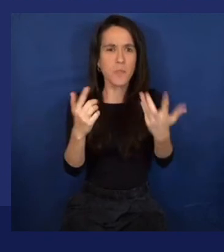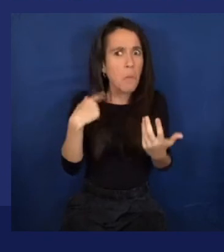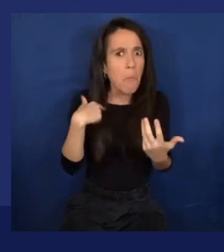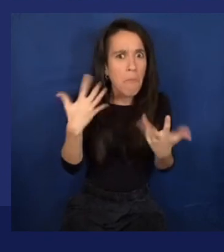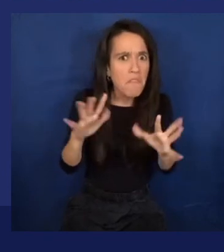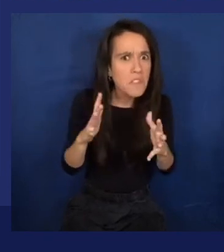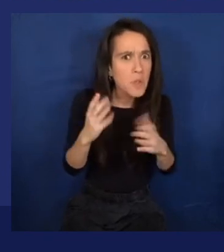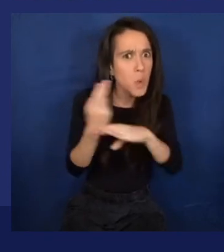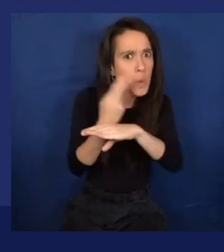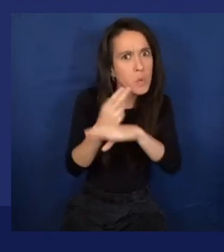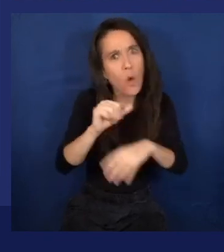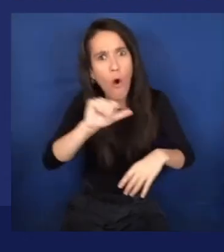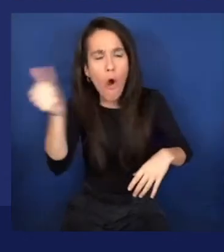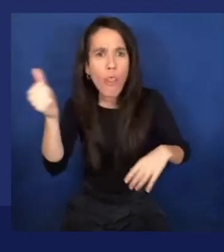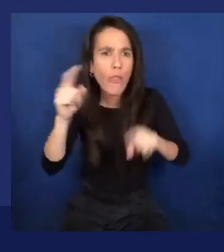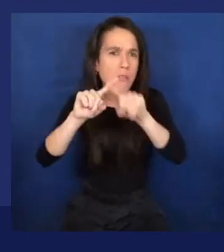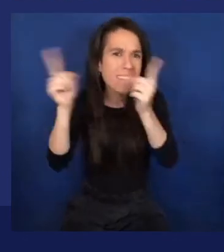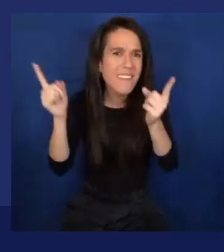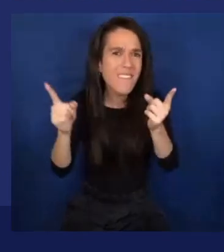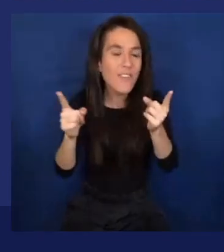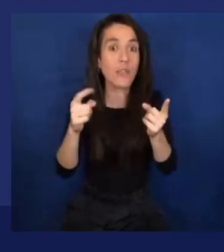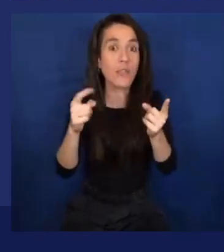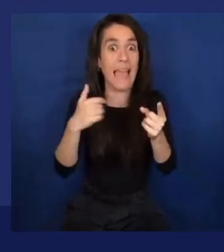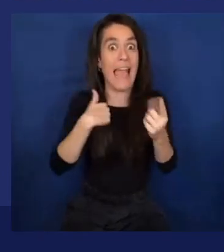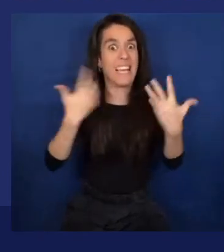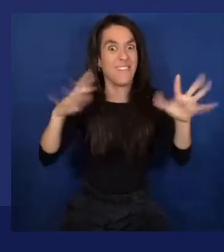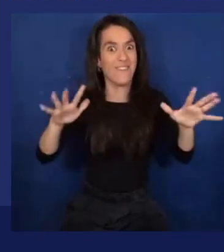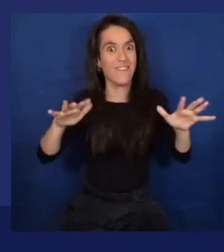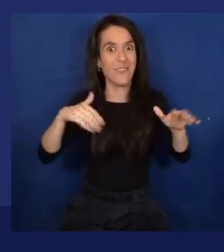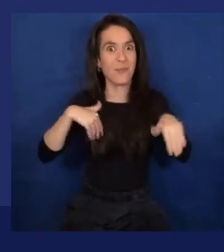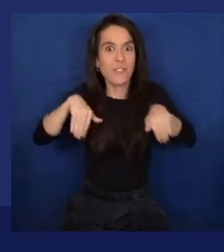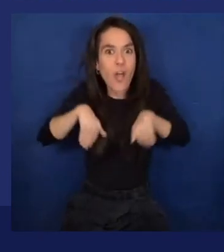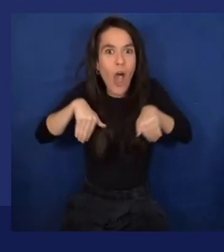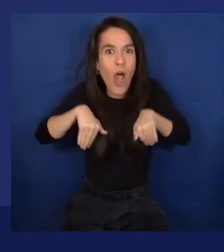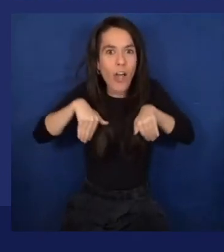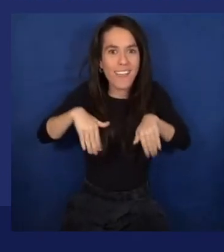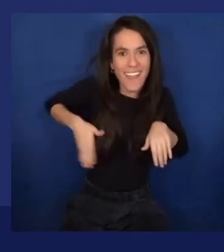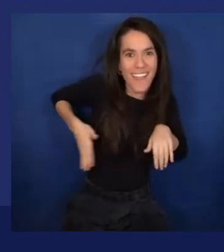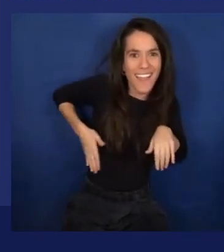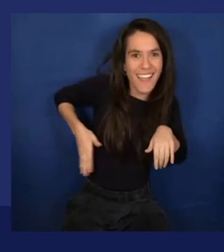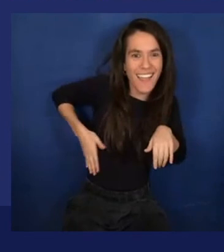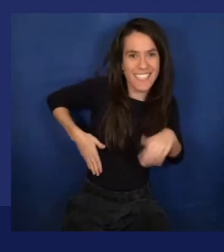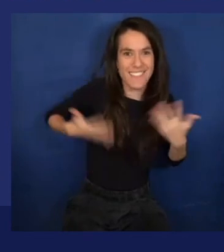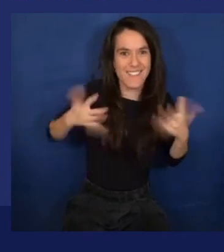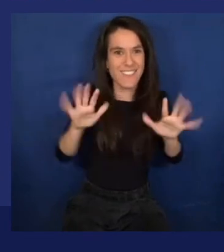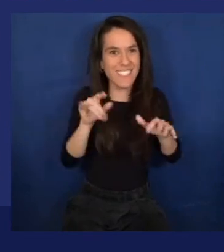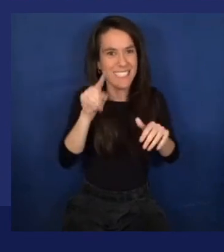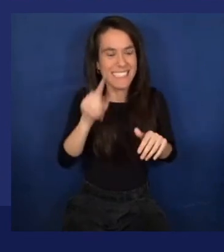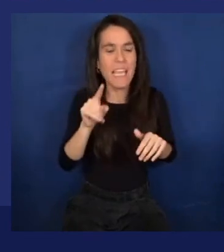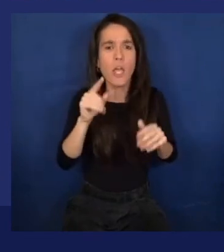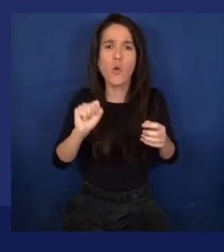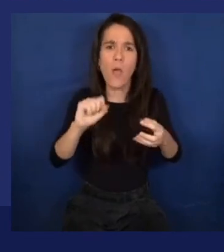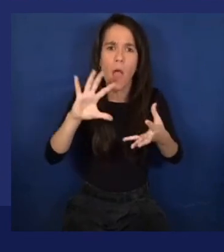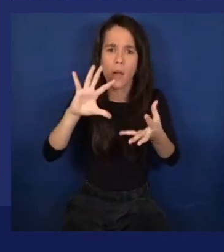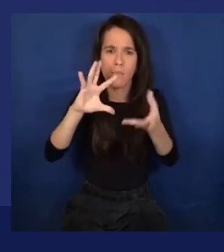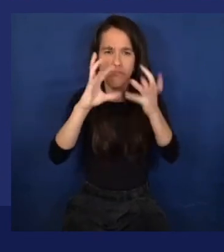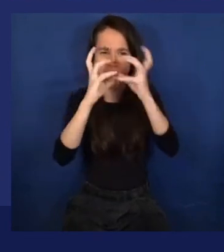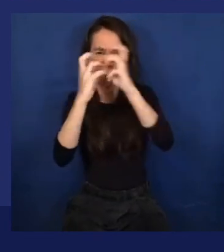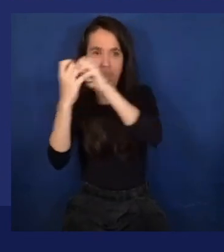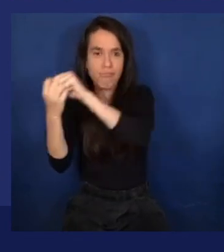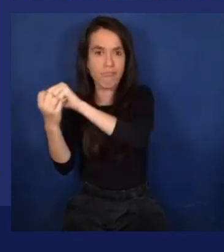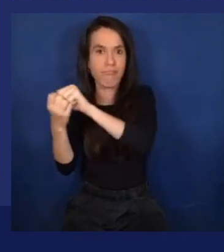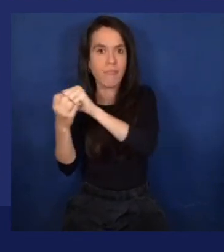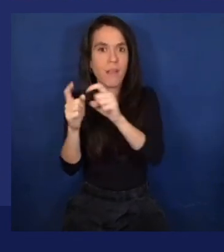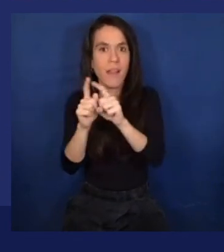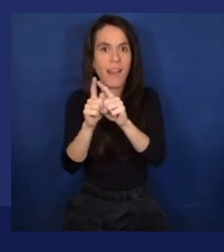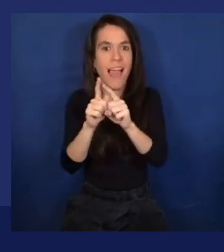I really use it for dogs. Because the nice thing is that you can wrap it up and build a small app around